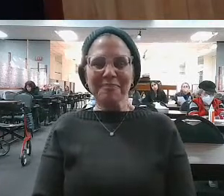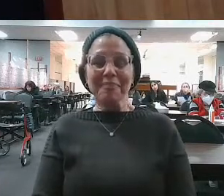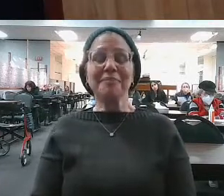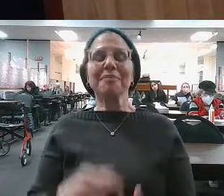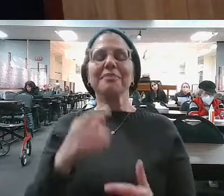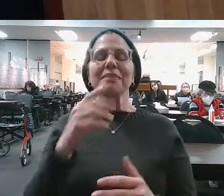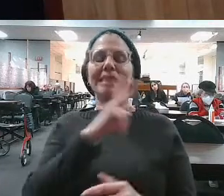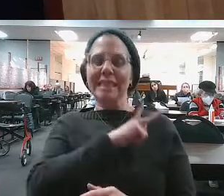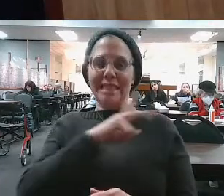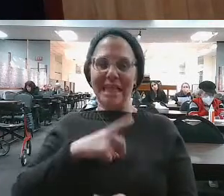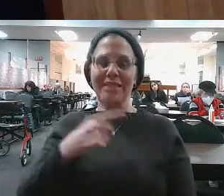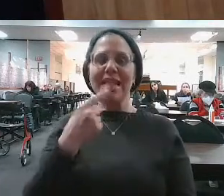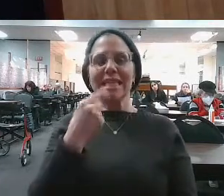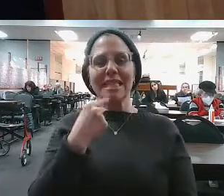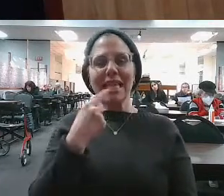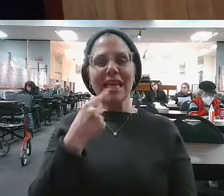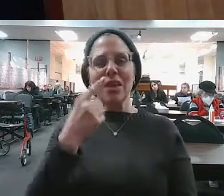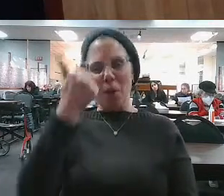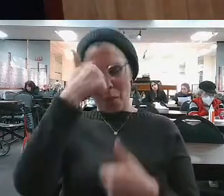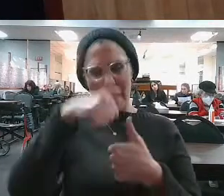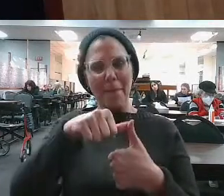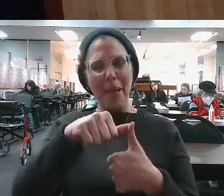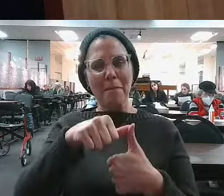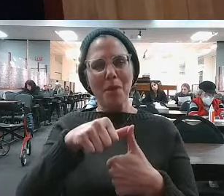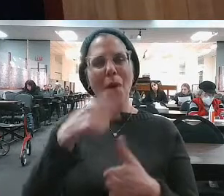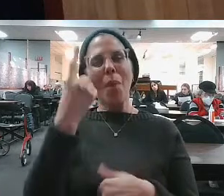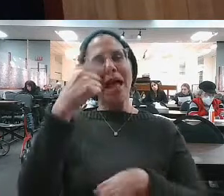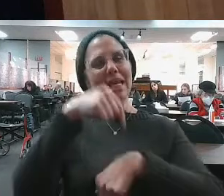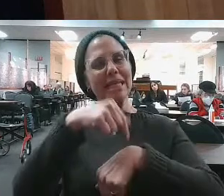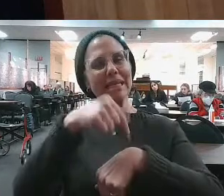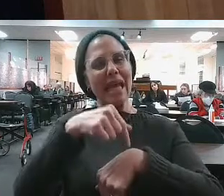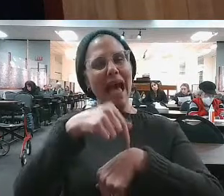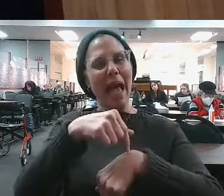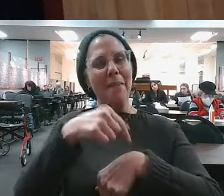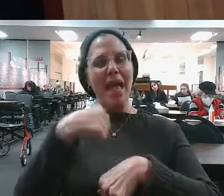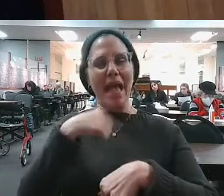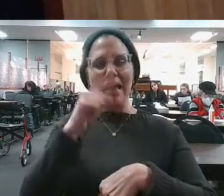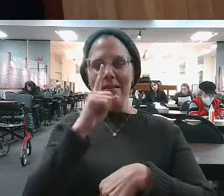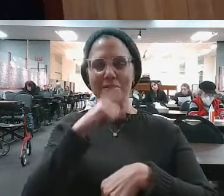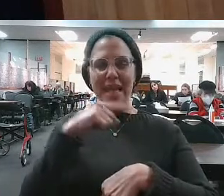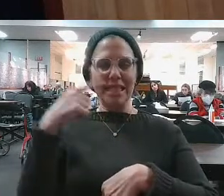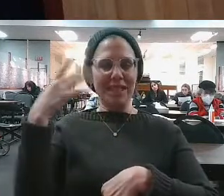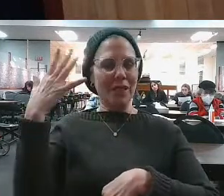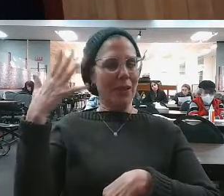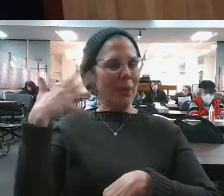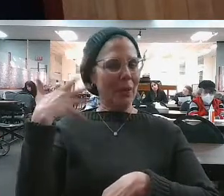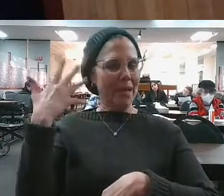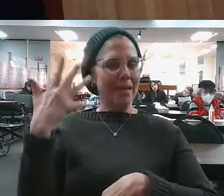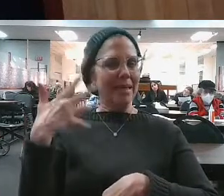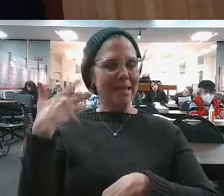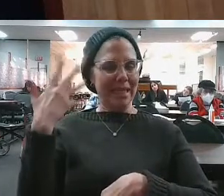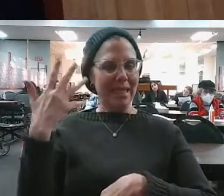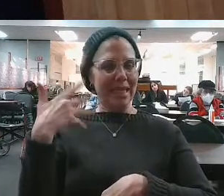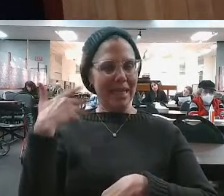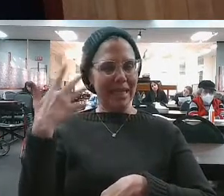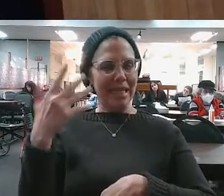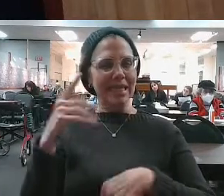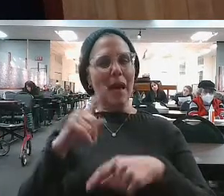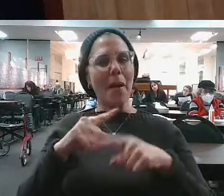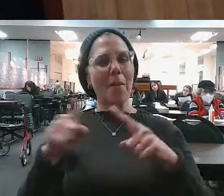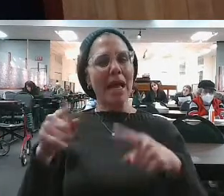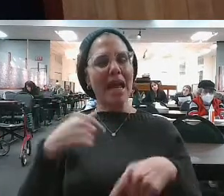where I feigned insanity. And it sounds like from the Medrash that almost he feigned part of it, but it's almost as if Hashem